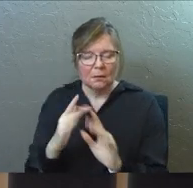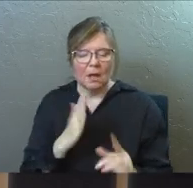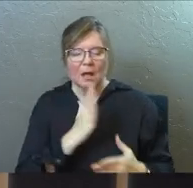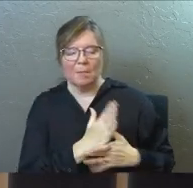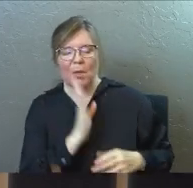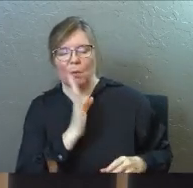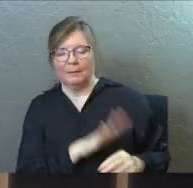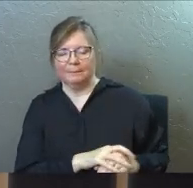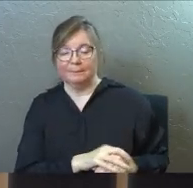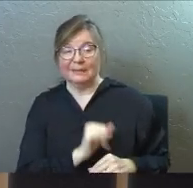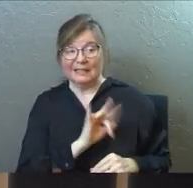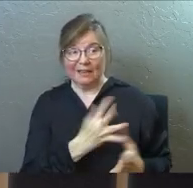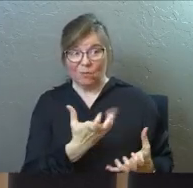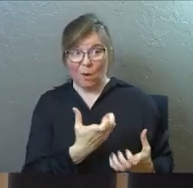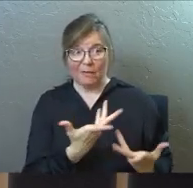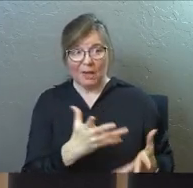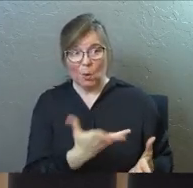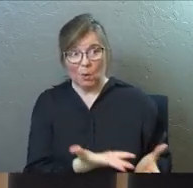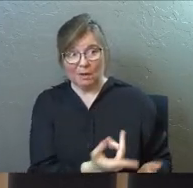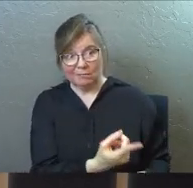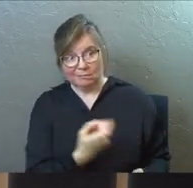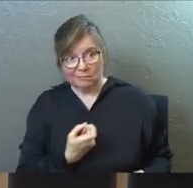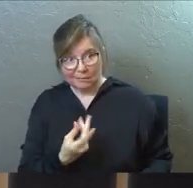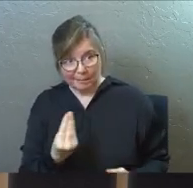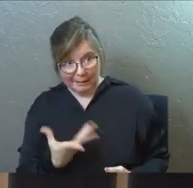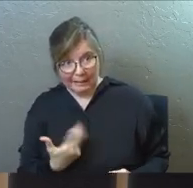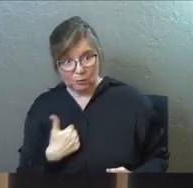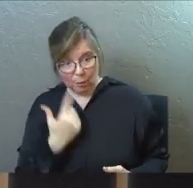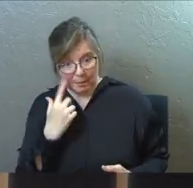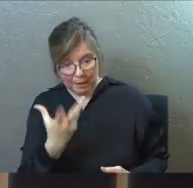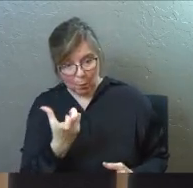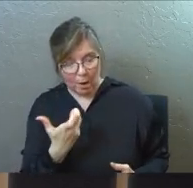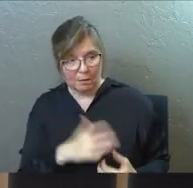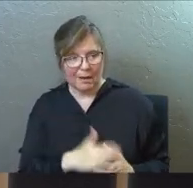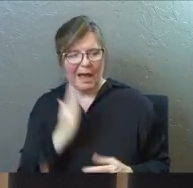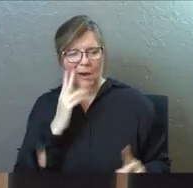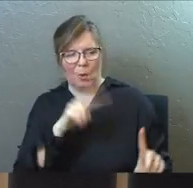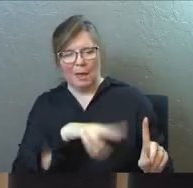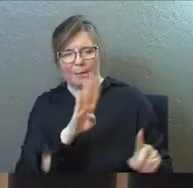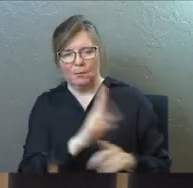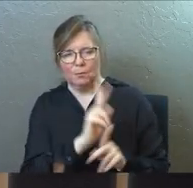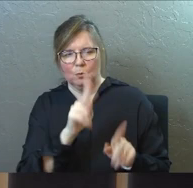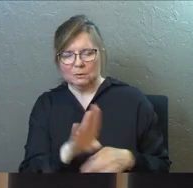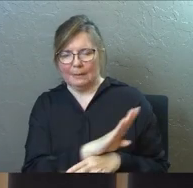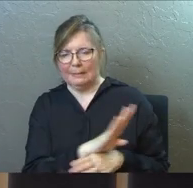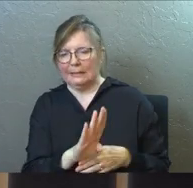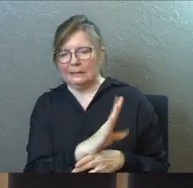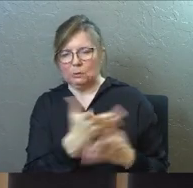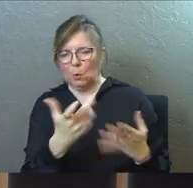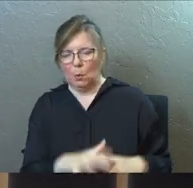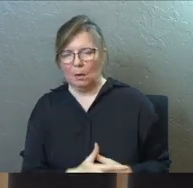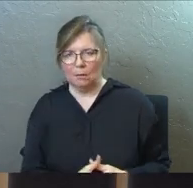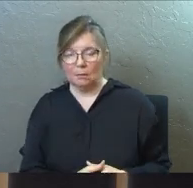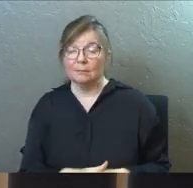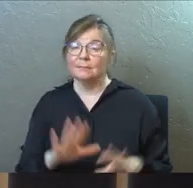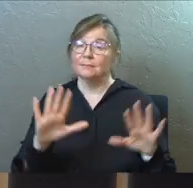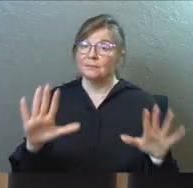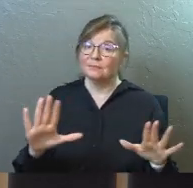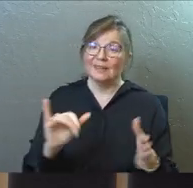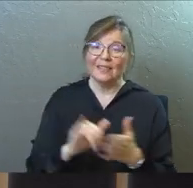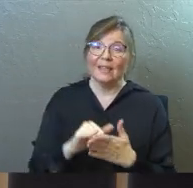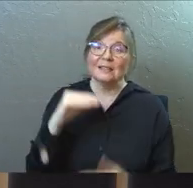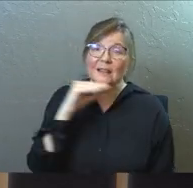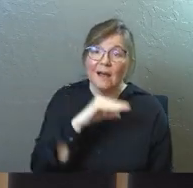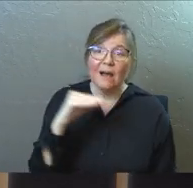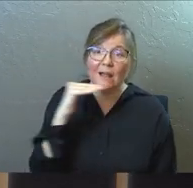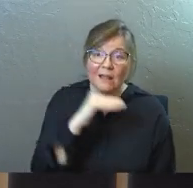If they wanted to do it, they'd already be on there. I've seen them. I know that person. They're way too busy. Here's the thing. All that